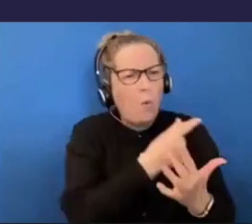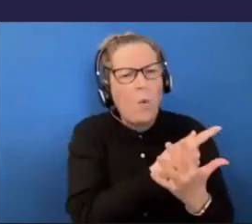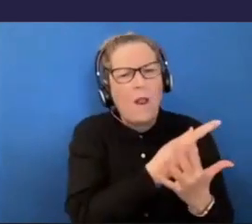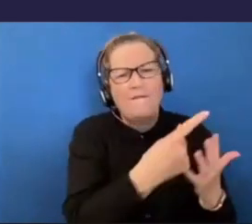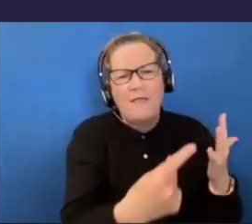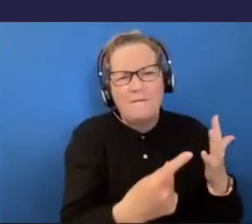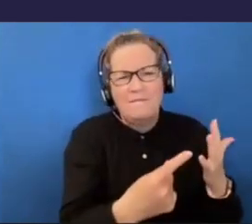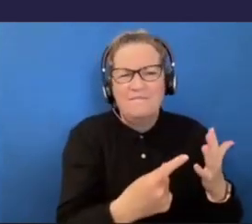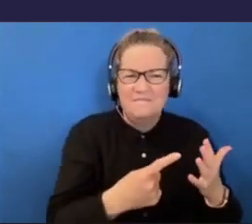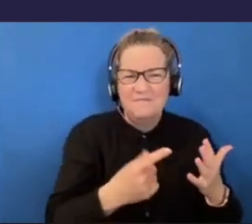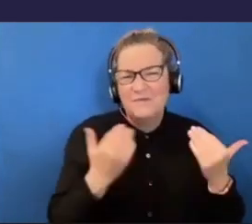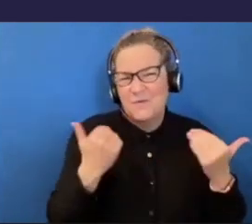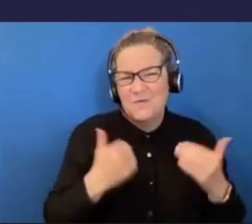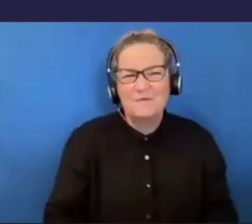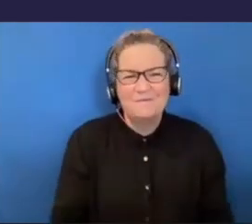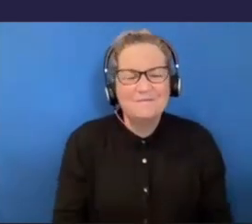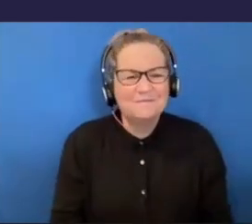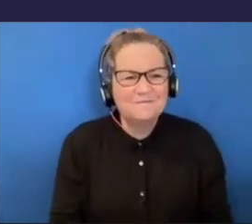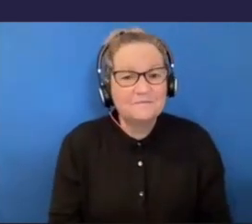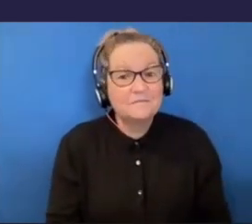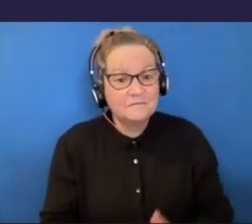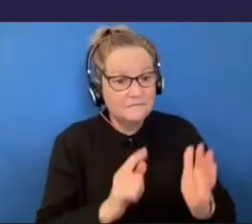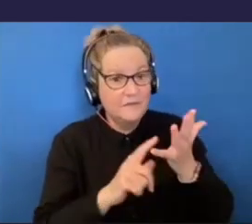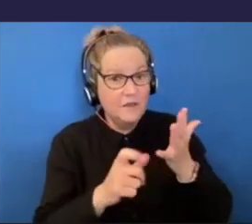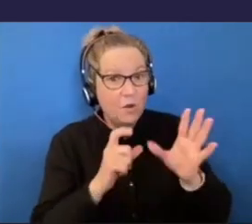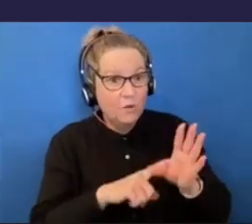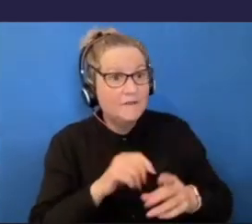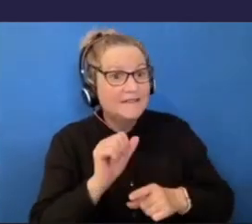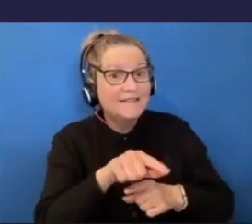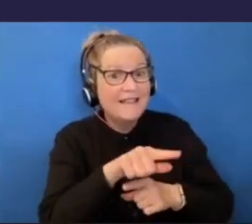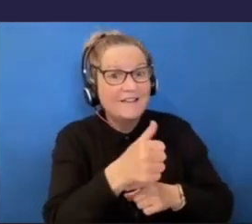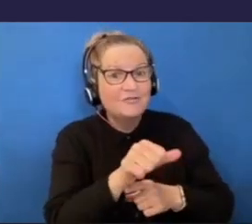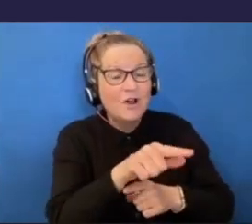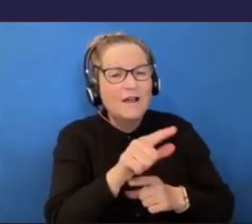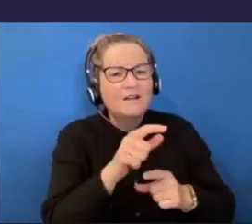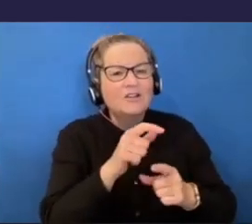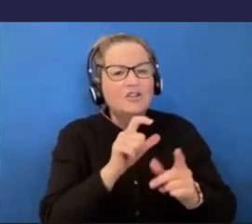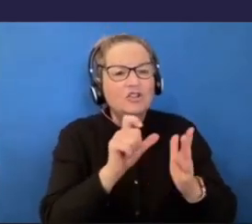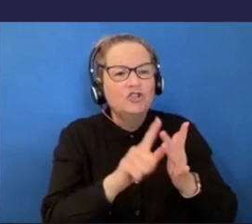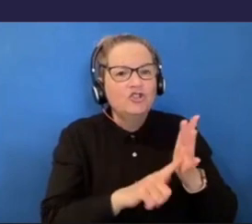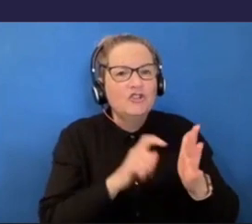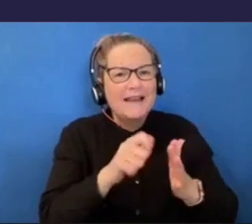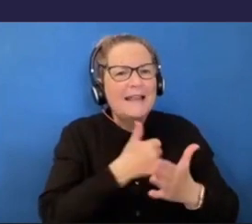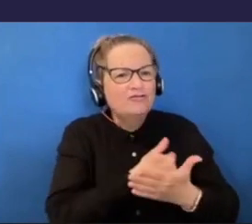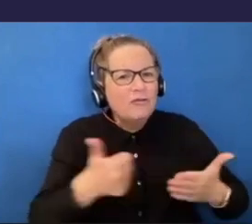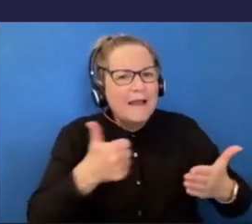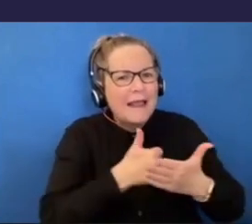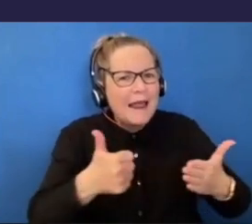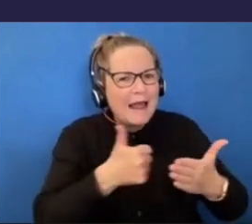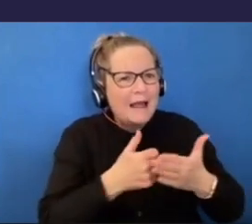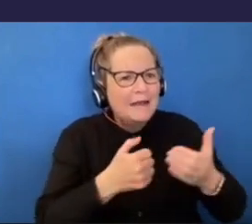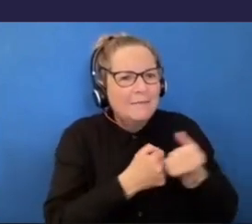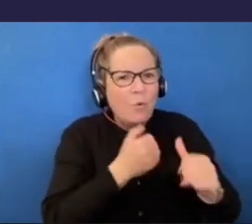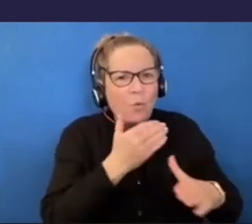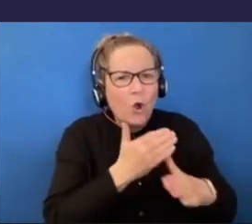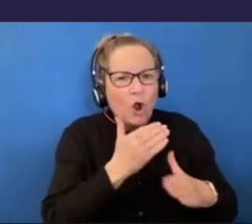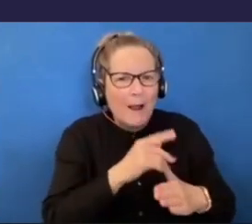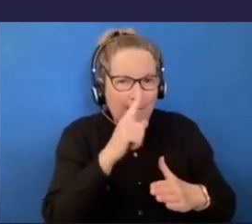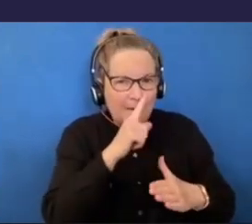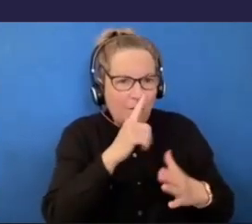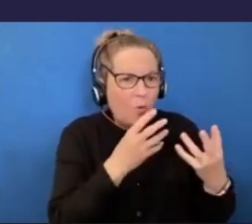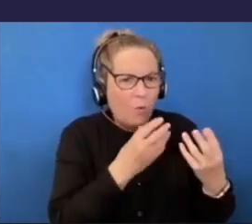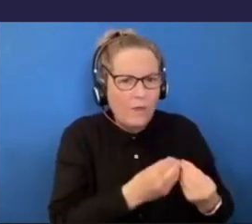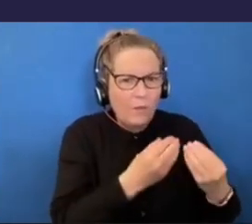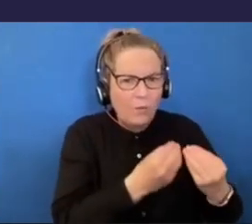and I guess the other part of that as well is that Jake had like a very regular team of support, um, like while you were living there. So it gives you that